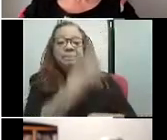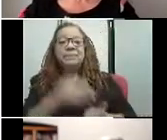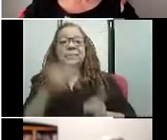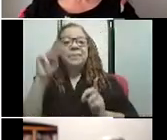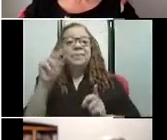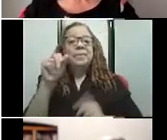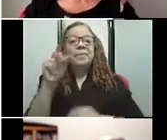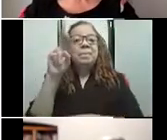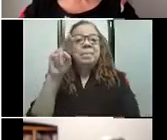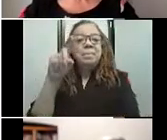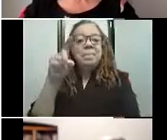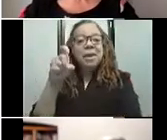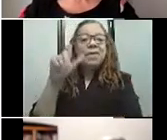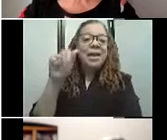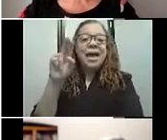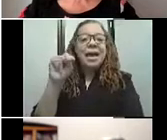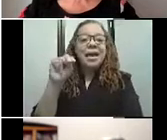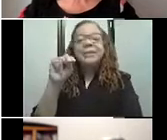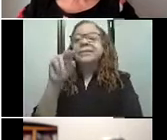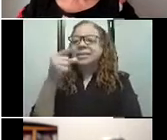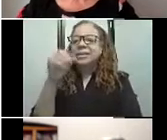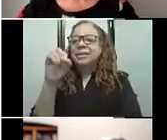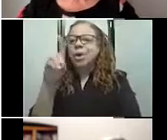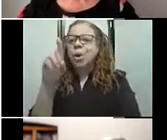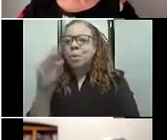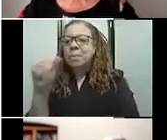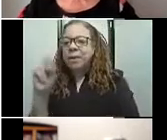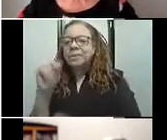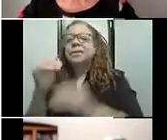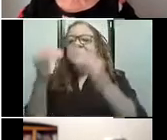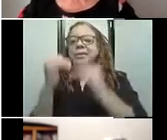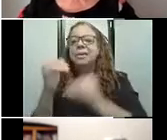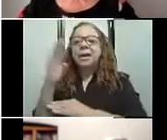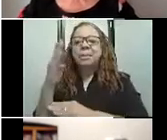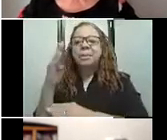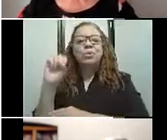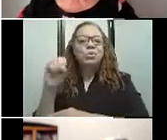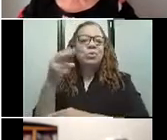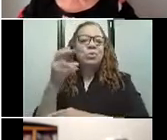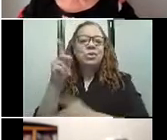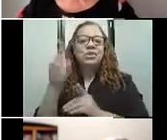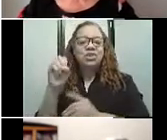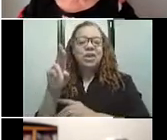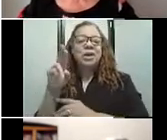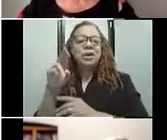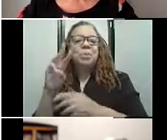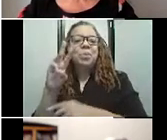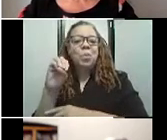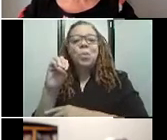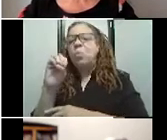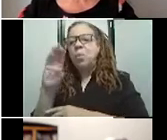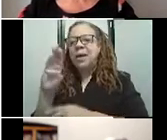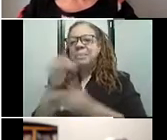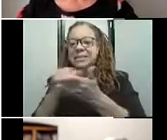Dornese Goldman, Lois Welber, Blue Shutter Web Design, Anonymous, Diane's